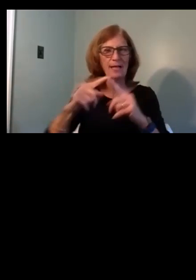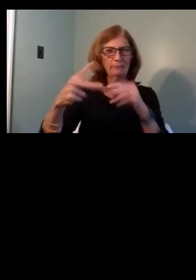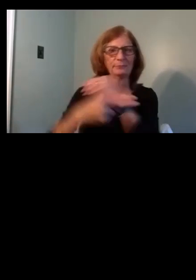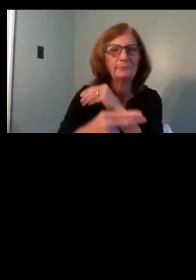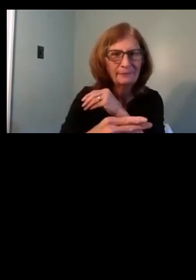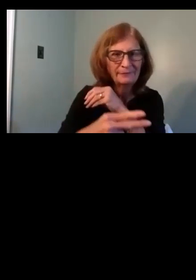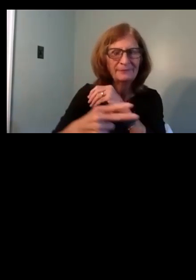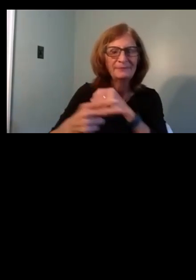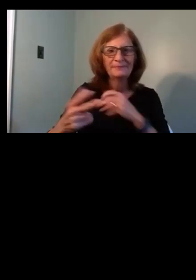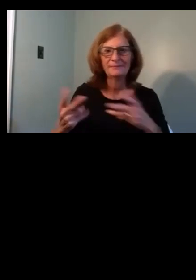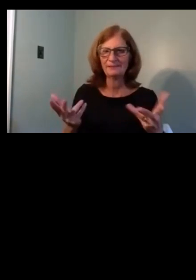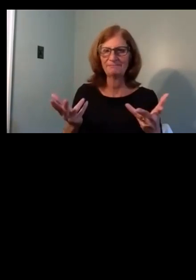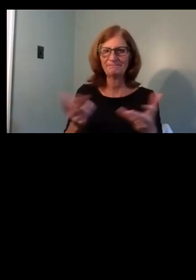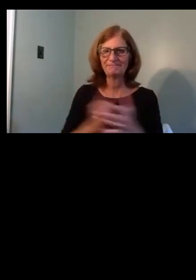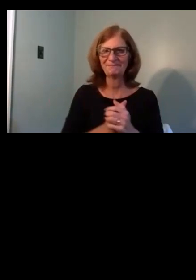Um,